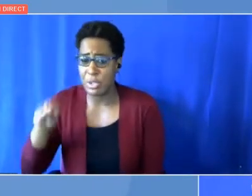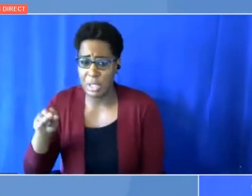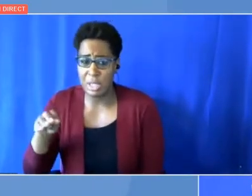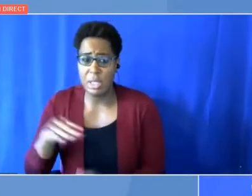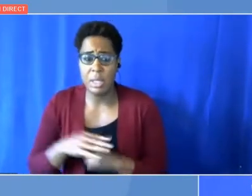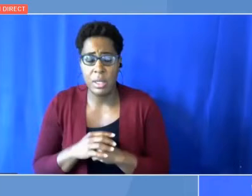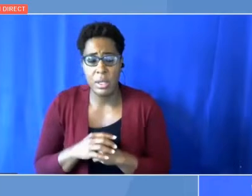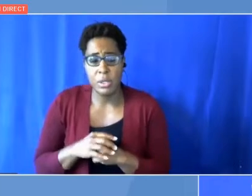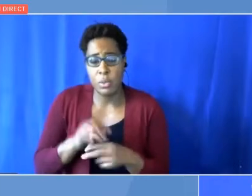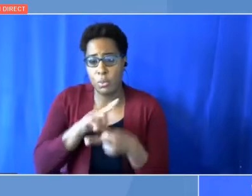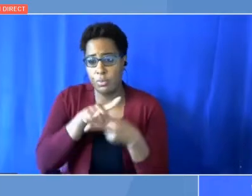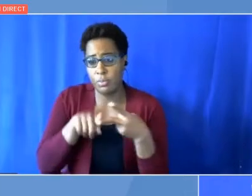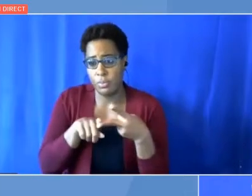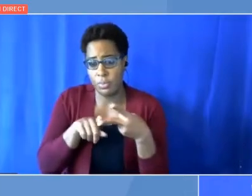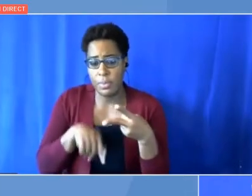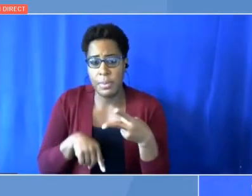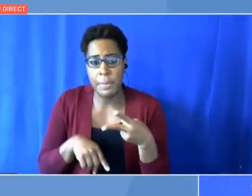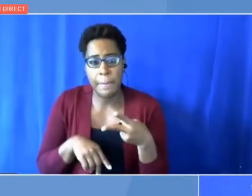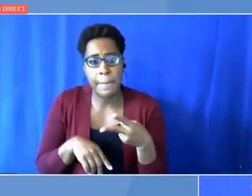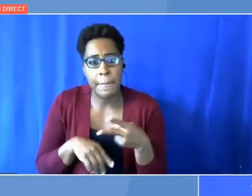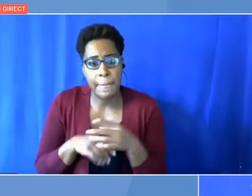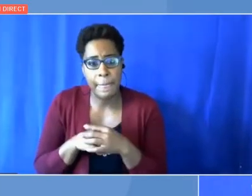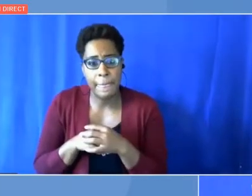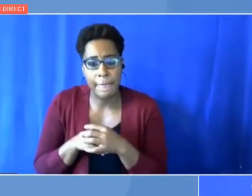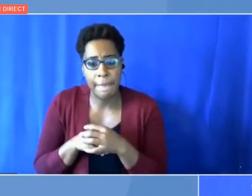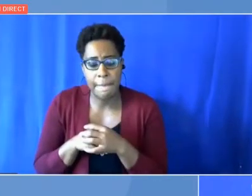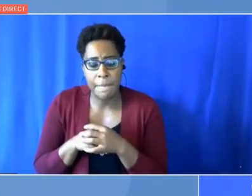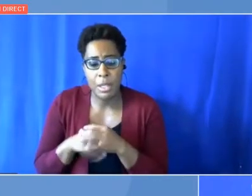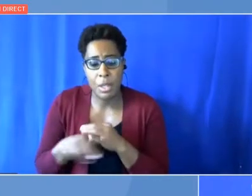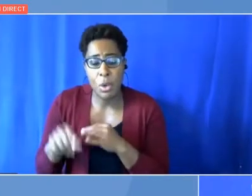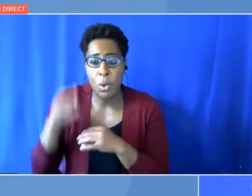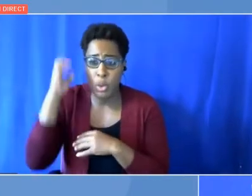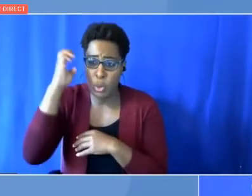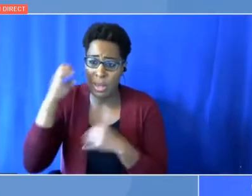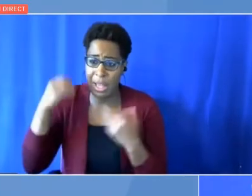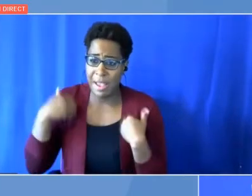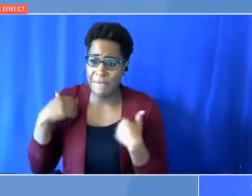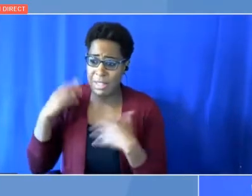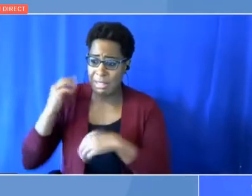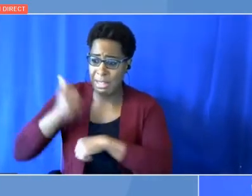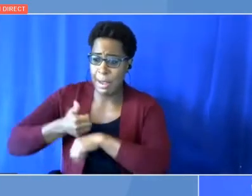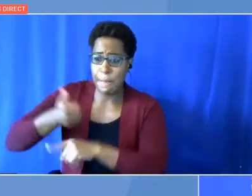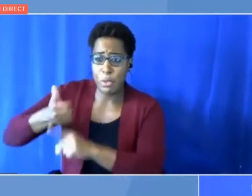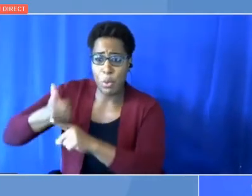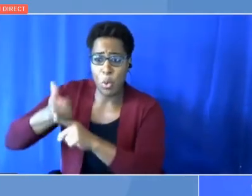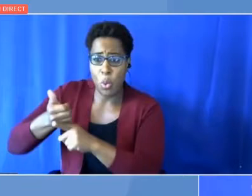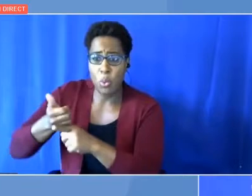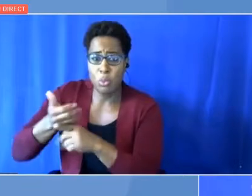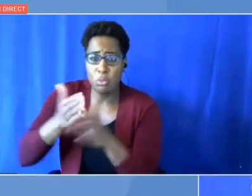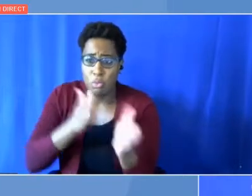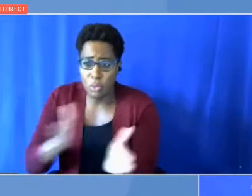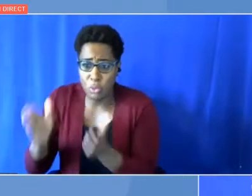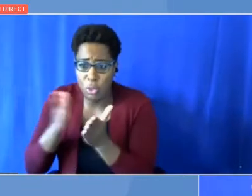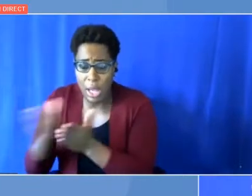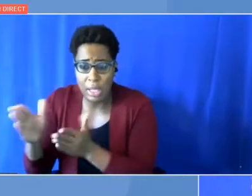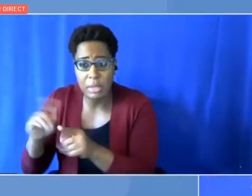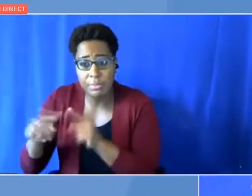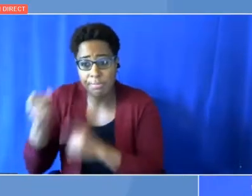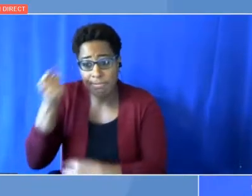to the measures that European countries have taken, one of them is that Europe was still able to get gas from Russia.